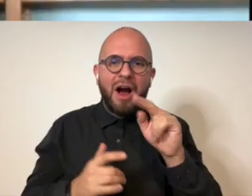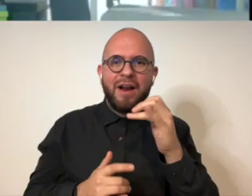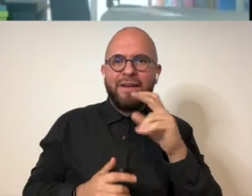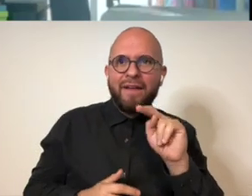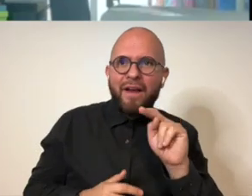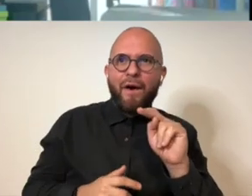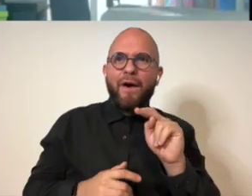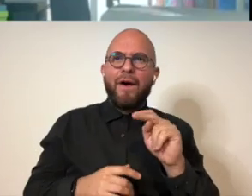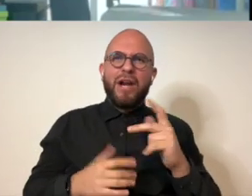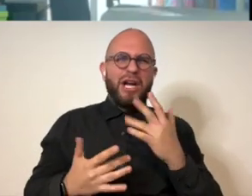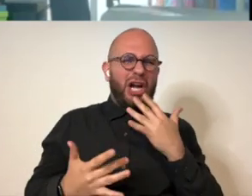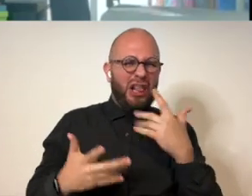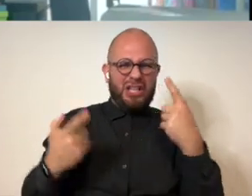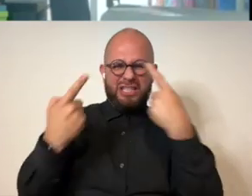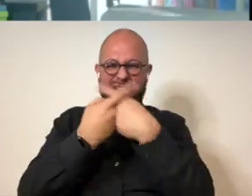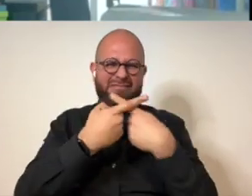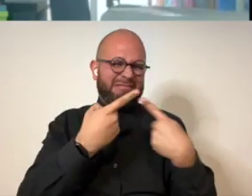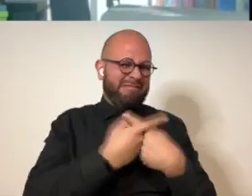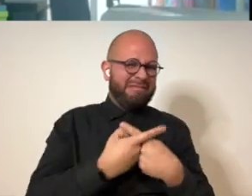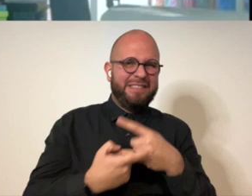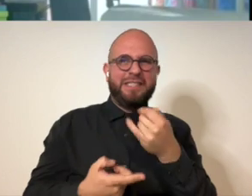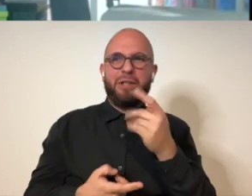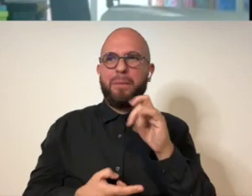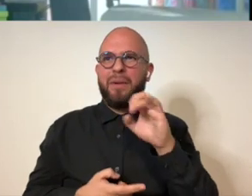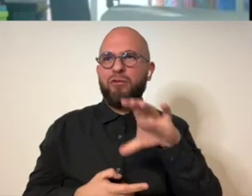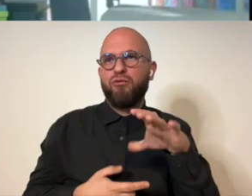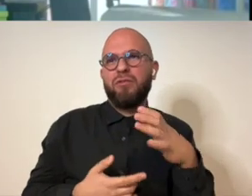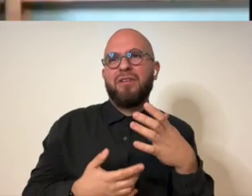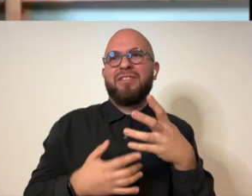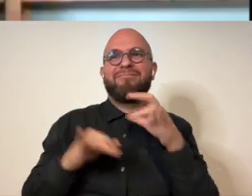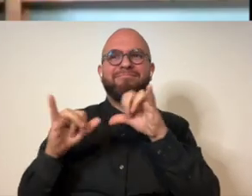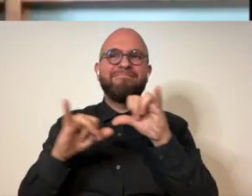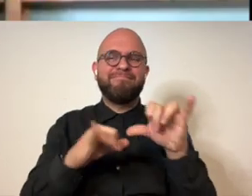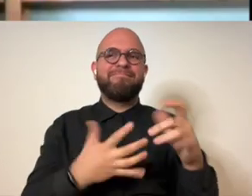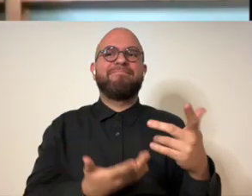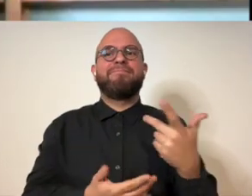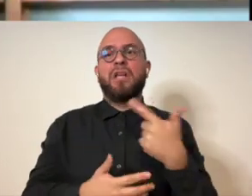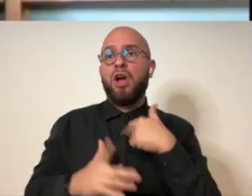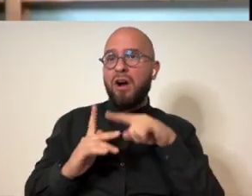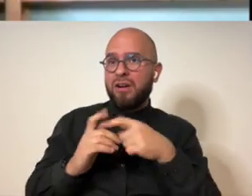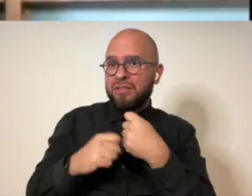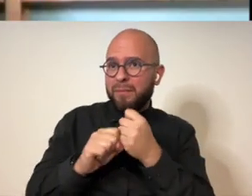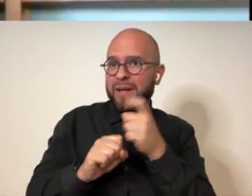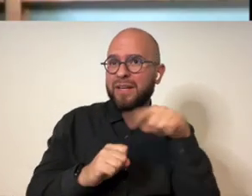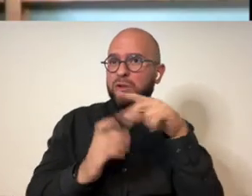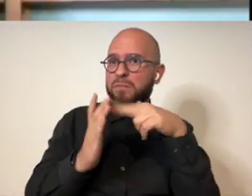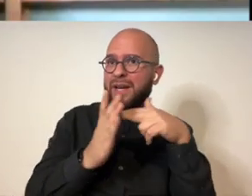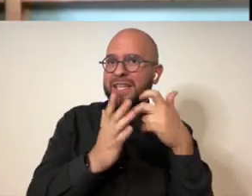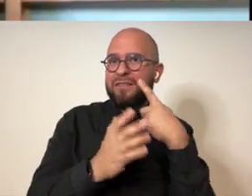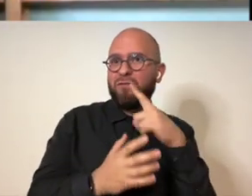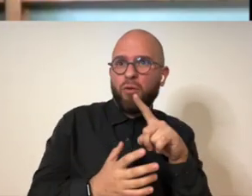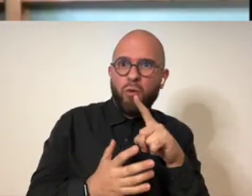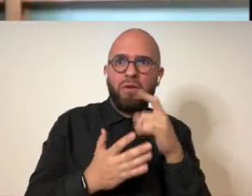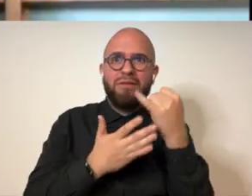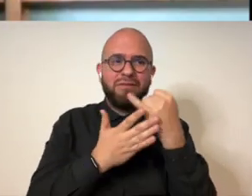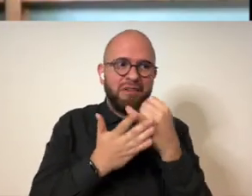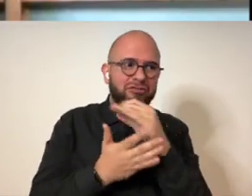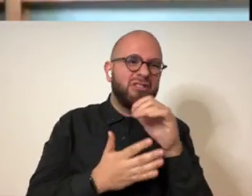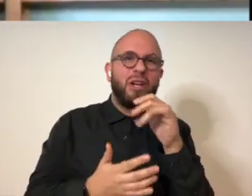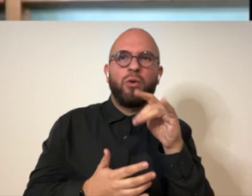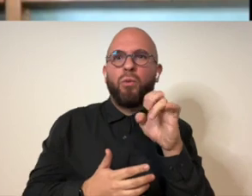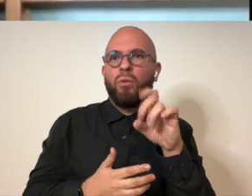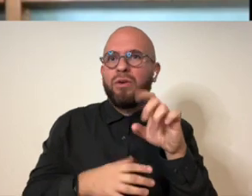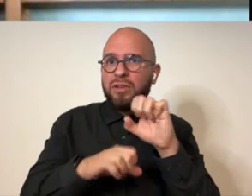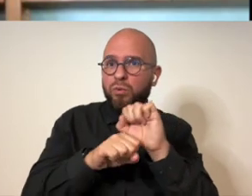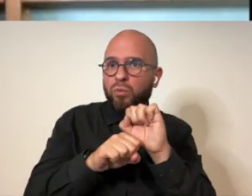as sketches for the quilted work and makes sense fully their own thing so that's what we're doing that's really great